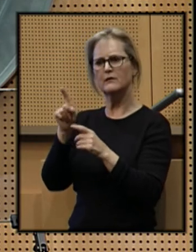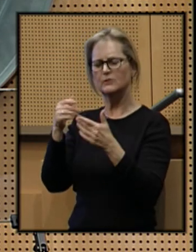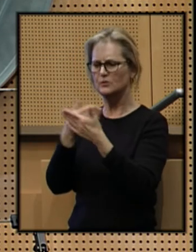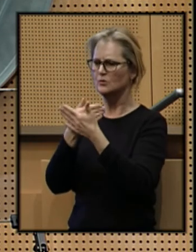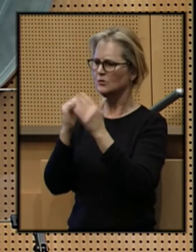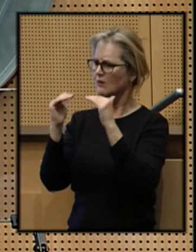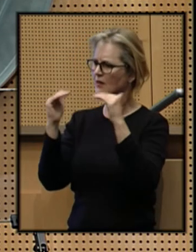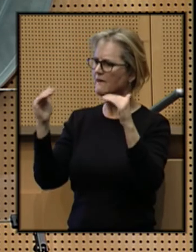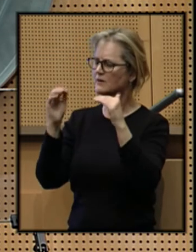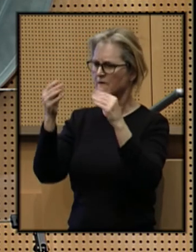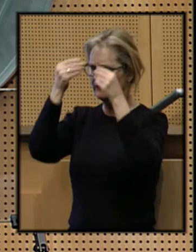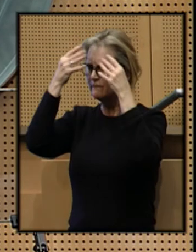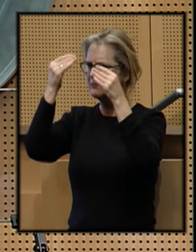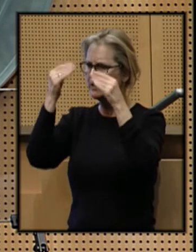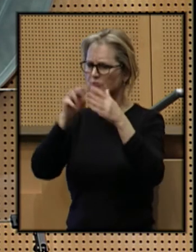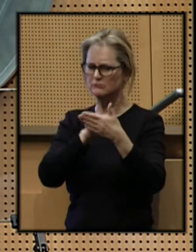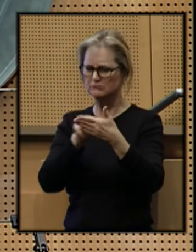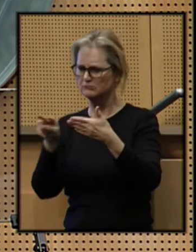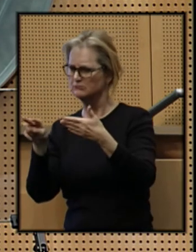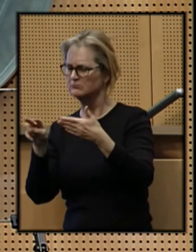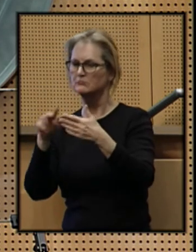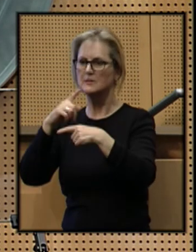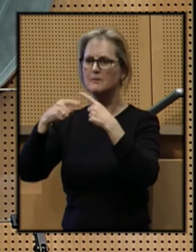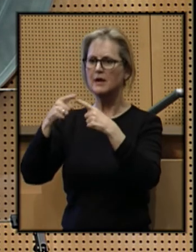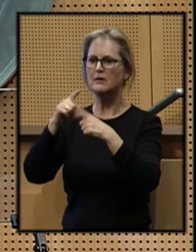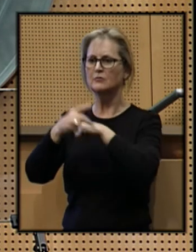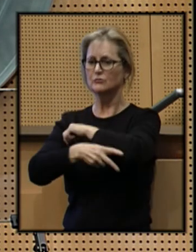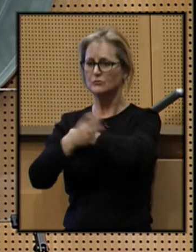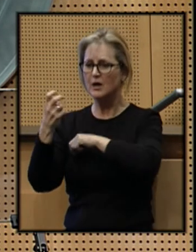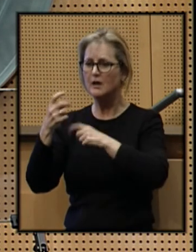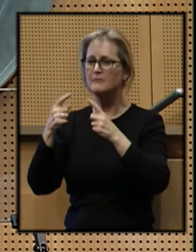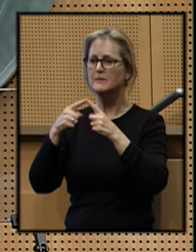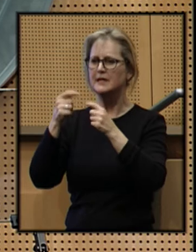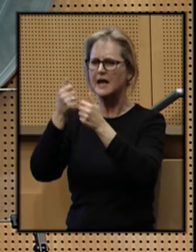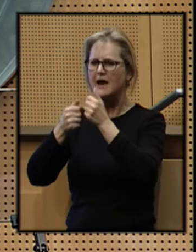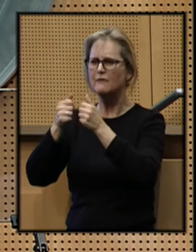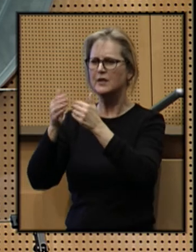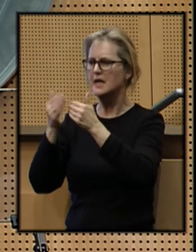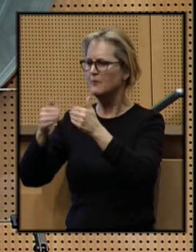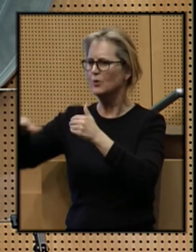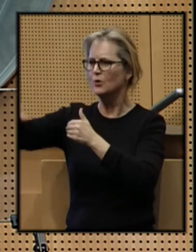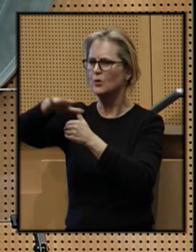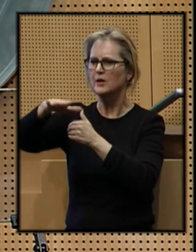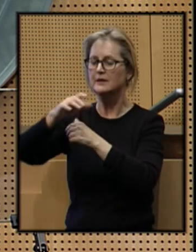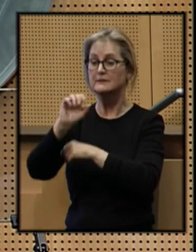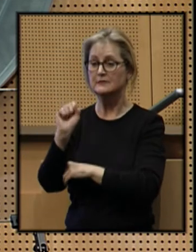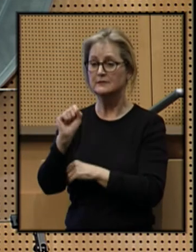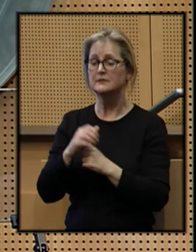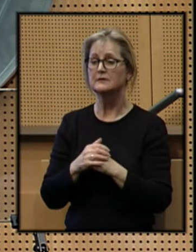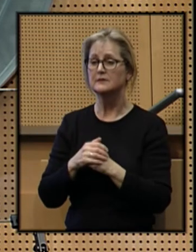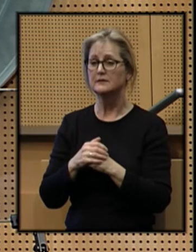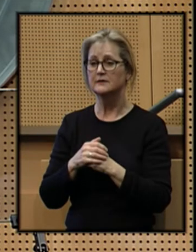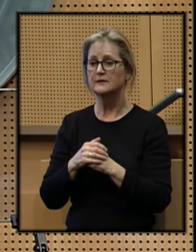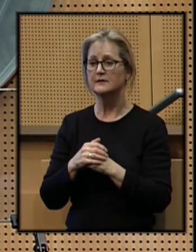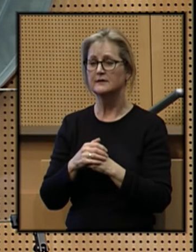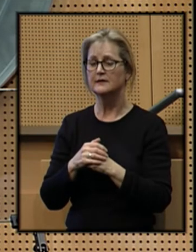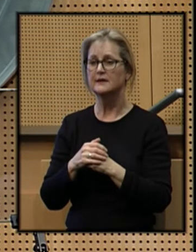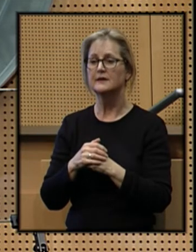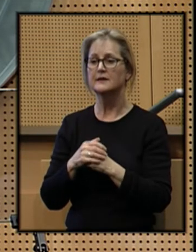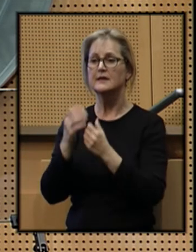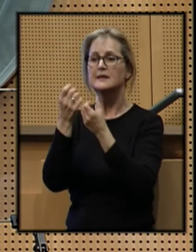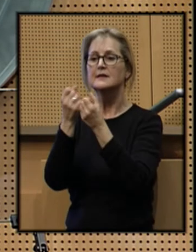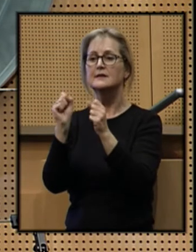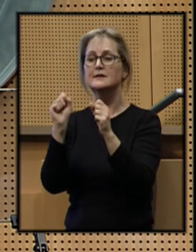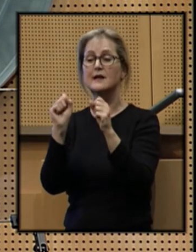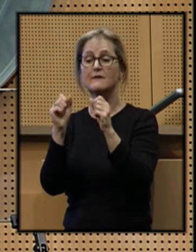levels of information information about crime in every neighborhood in the city. Safe